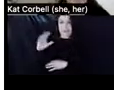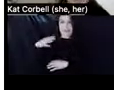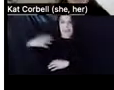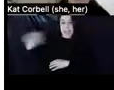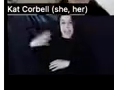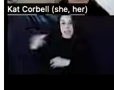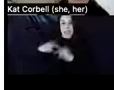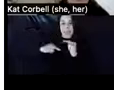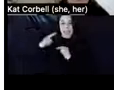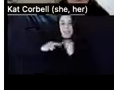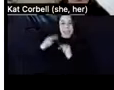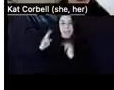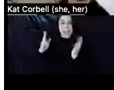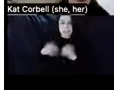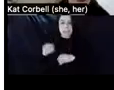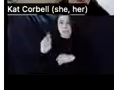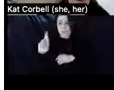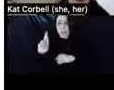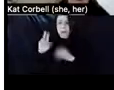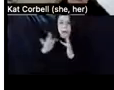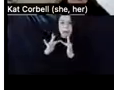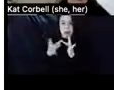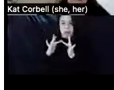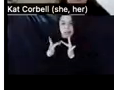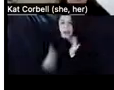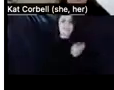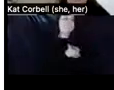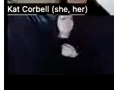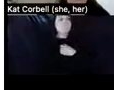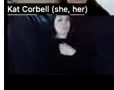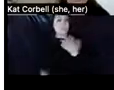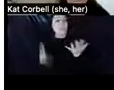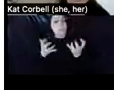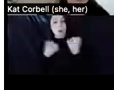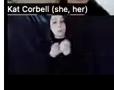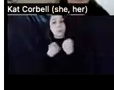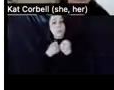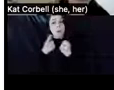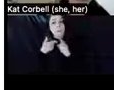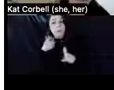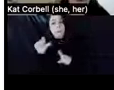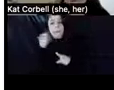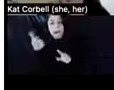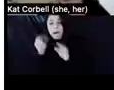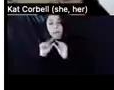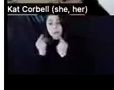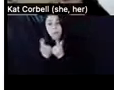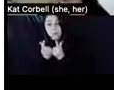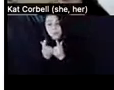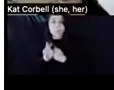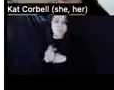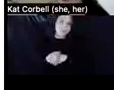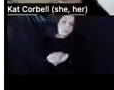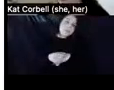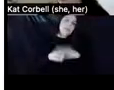solidarity, support from outside organizing groups. Um, building through existing resident council structures, perhaps.